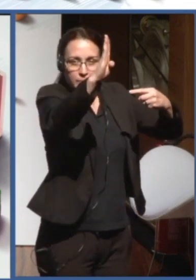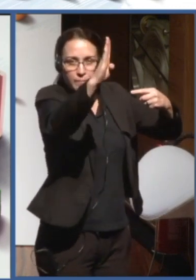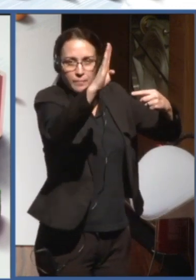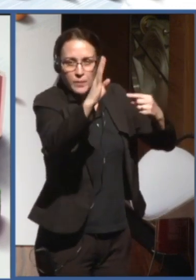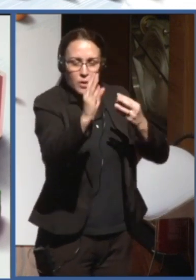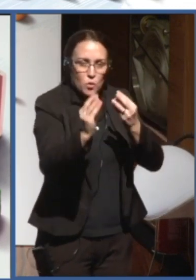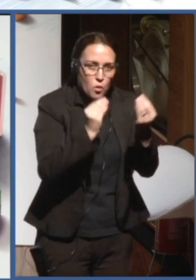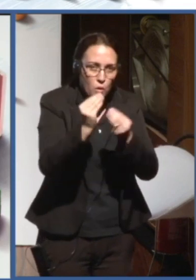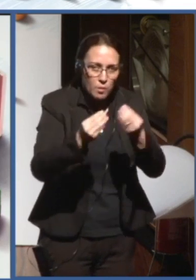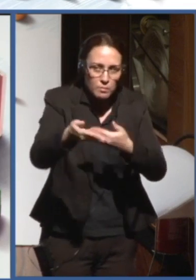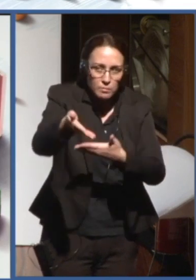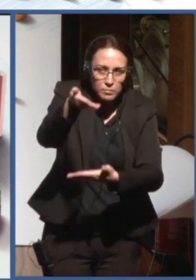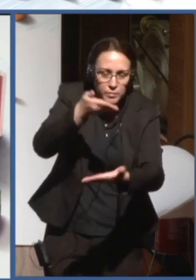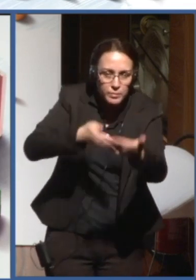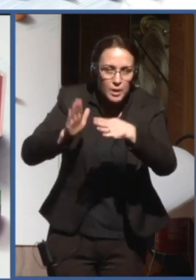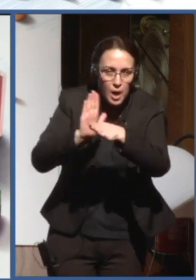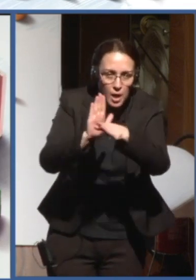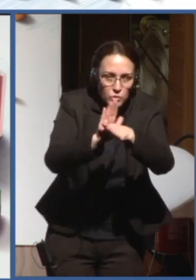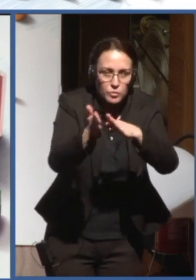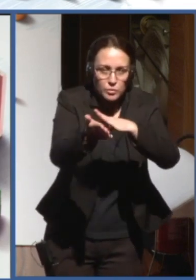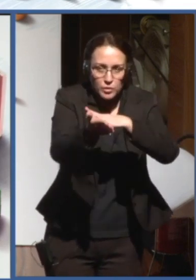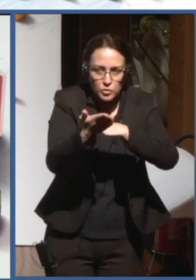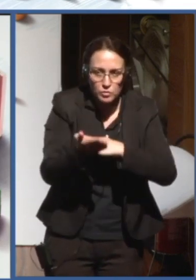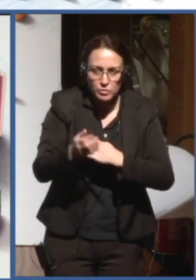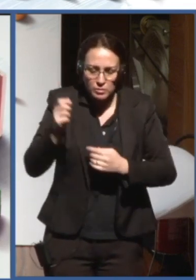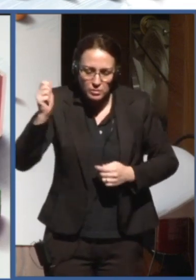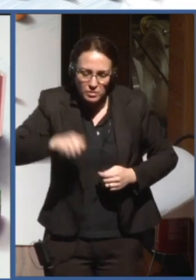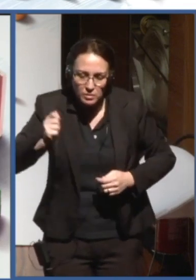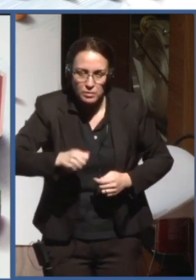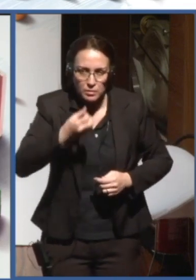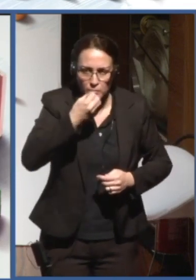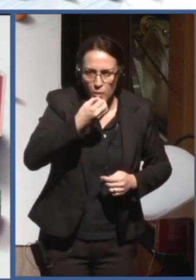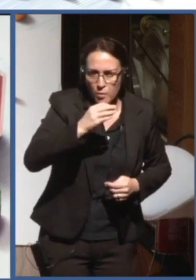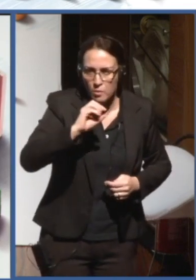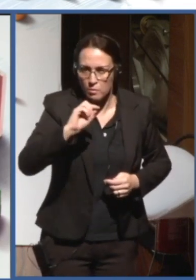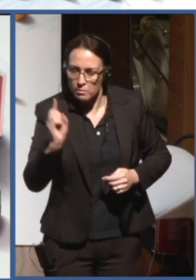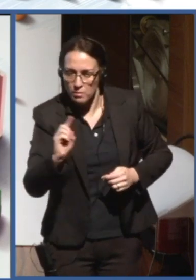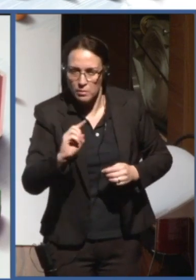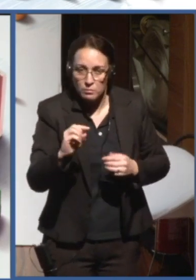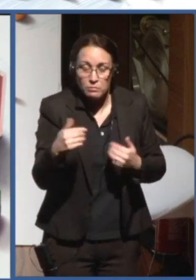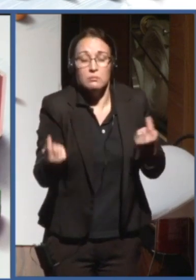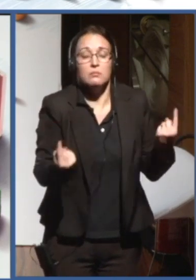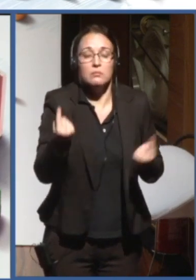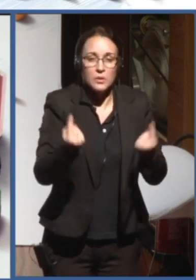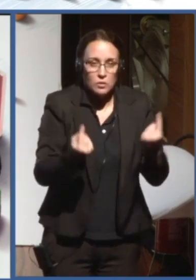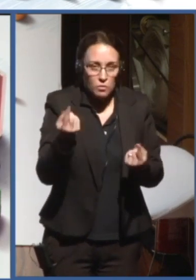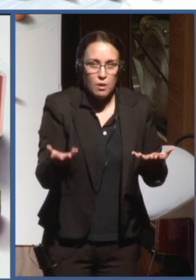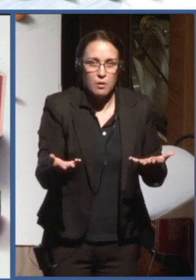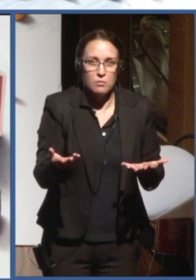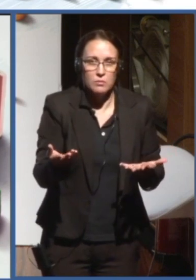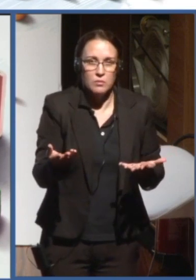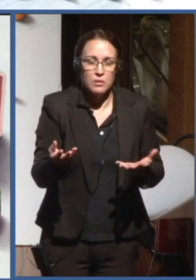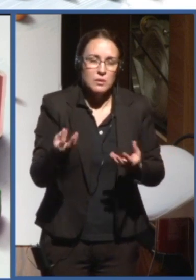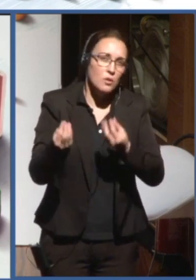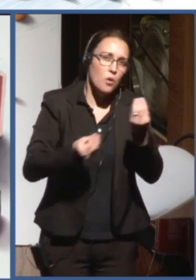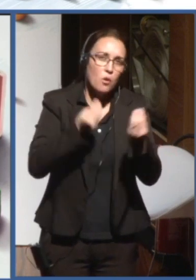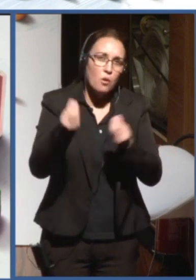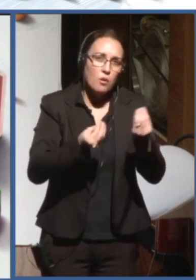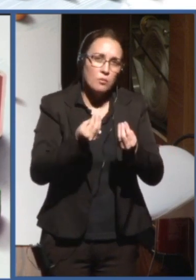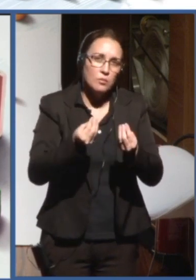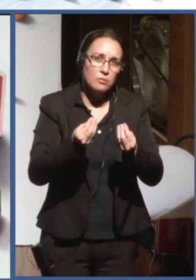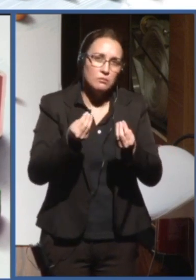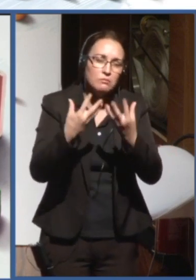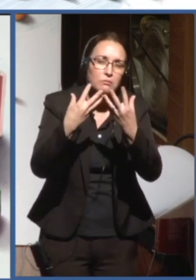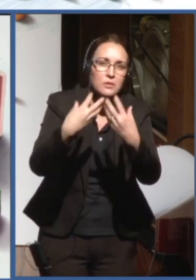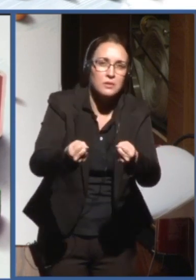whether it is effective or not, but also, which define, for example, how is the acceptance or the change